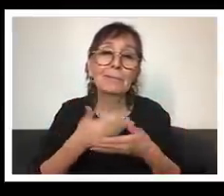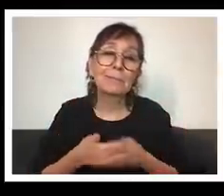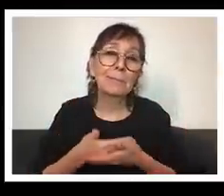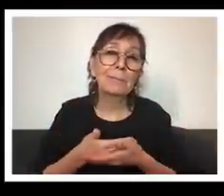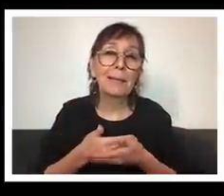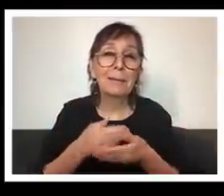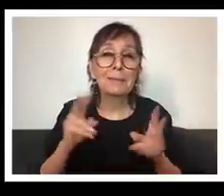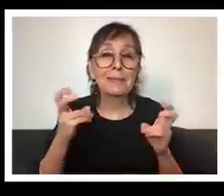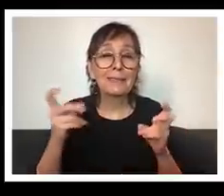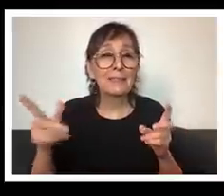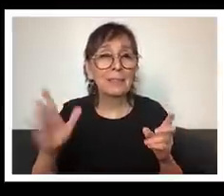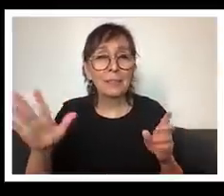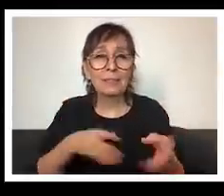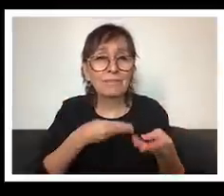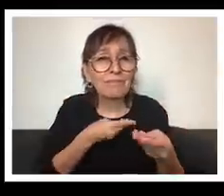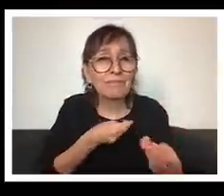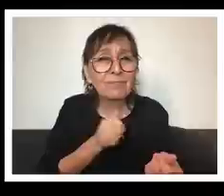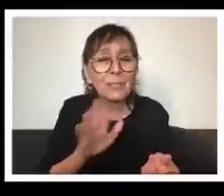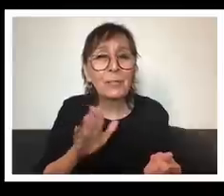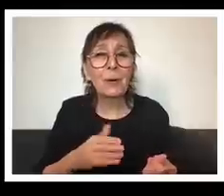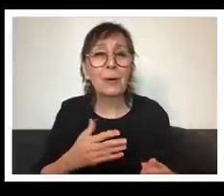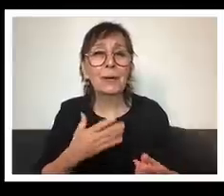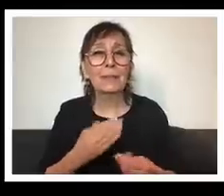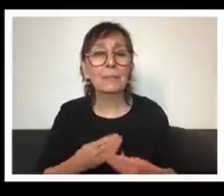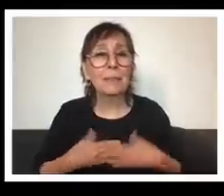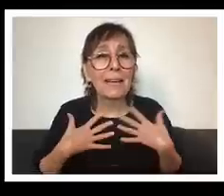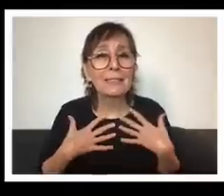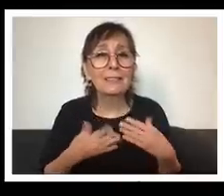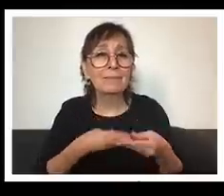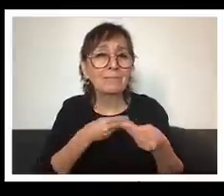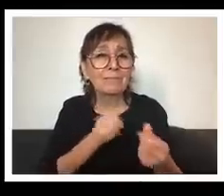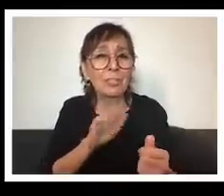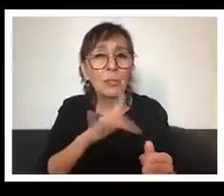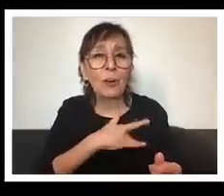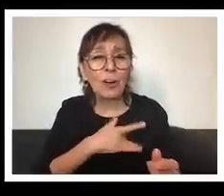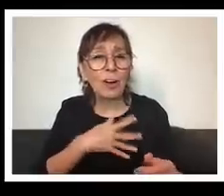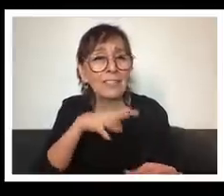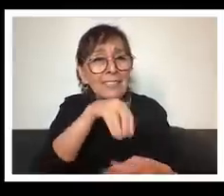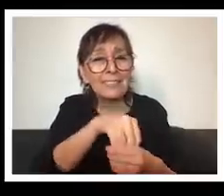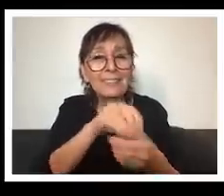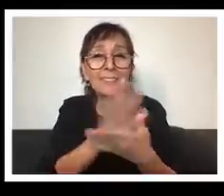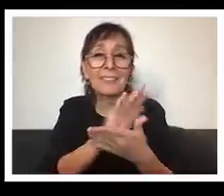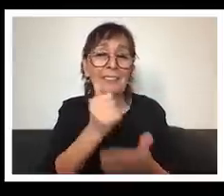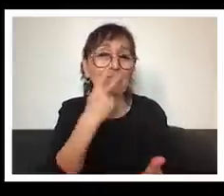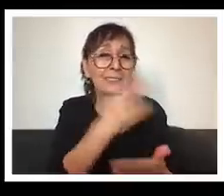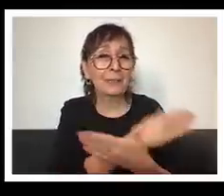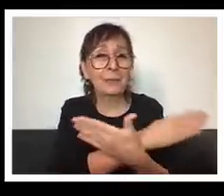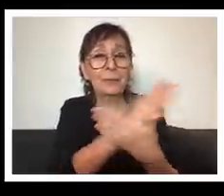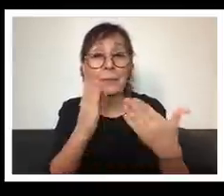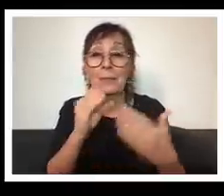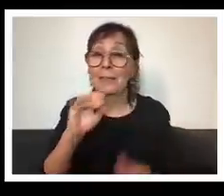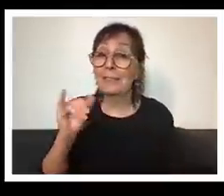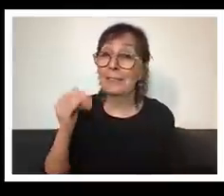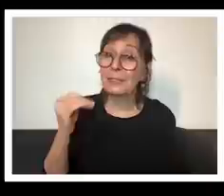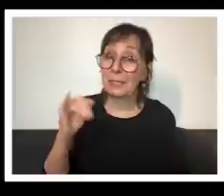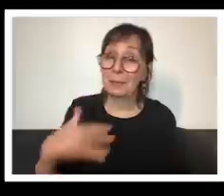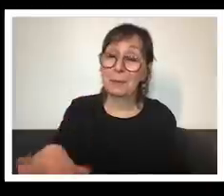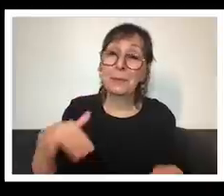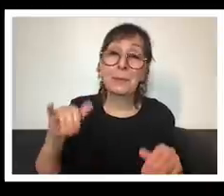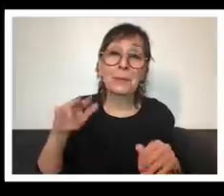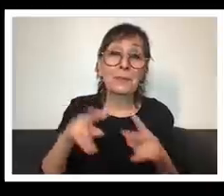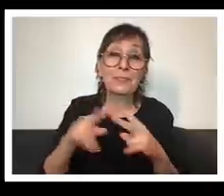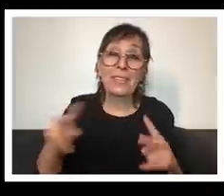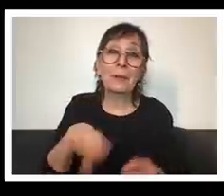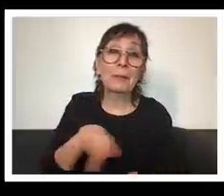much passion and heart into it and that was visible uh in every frame and and for you jim it was even more personal than that uh